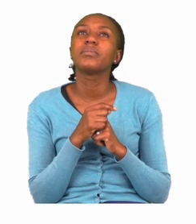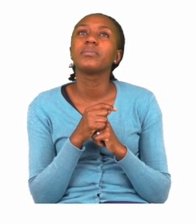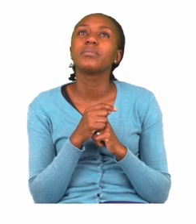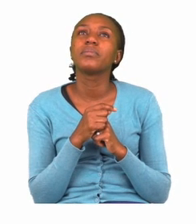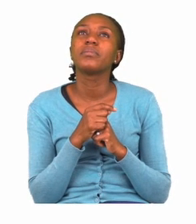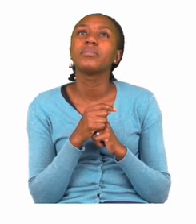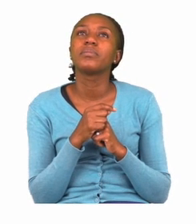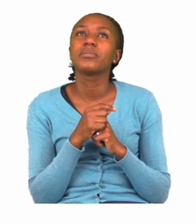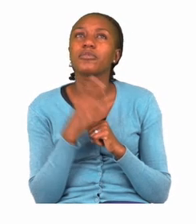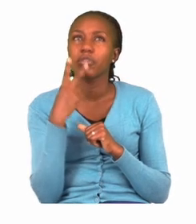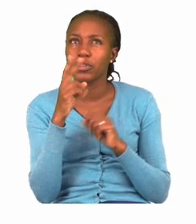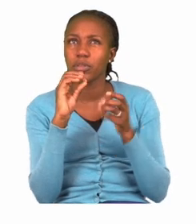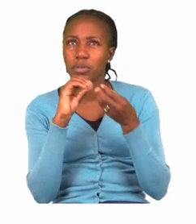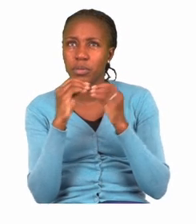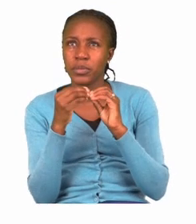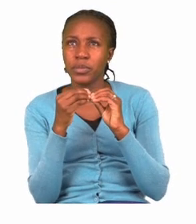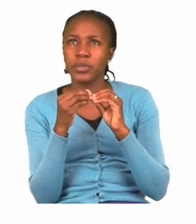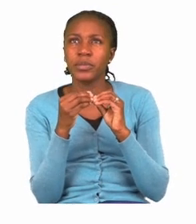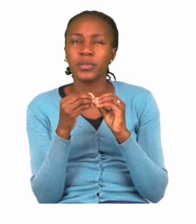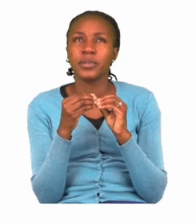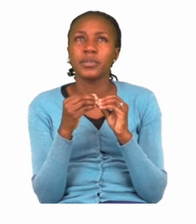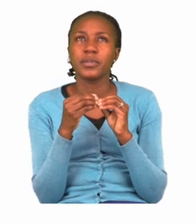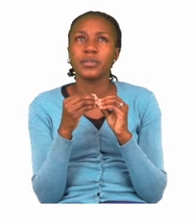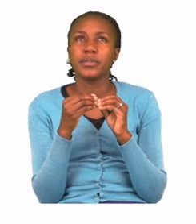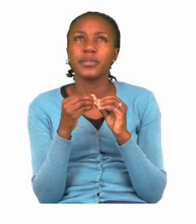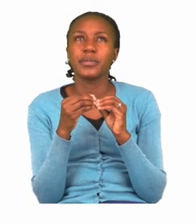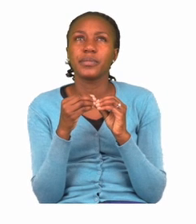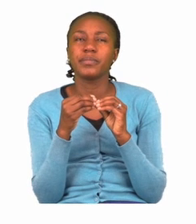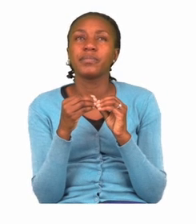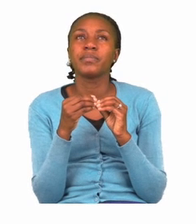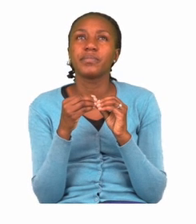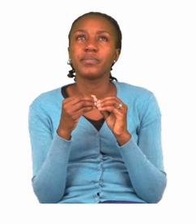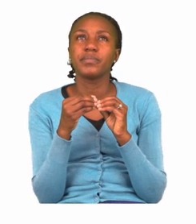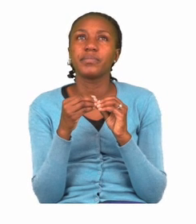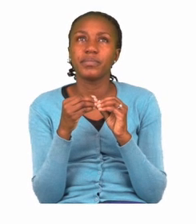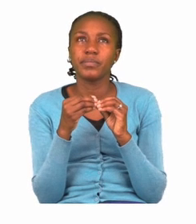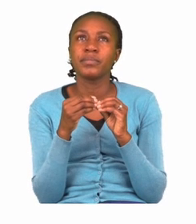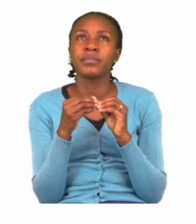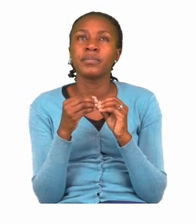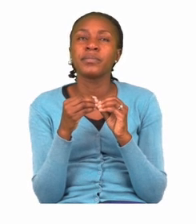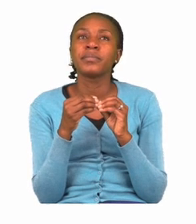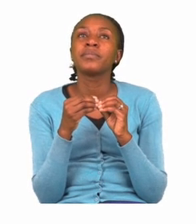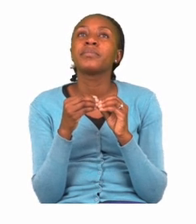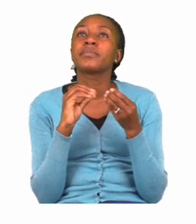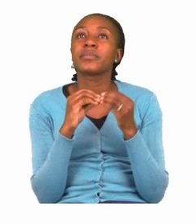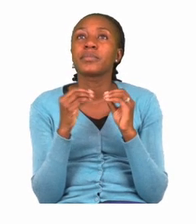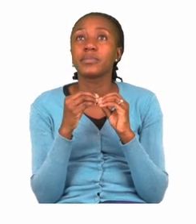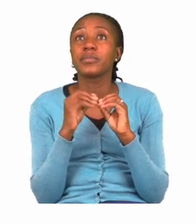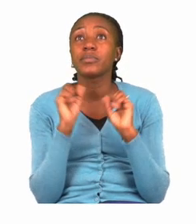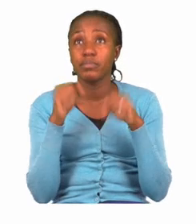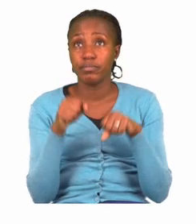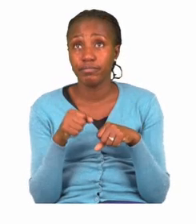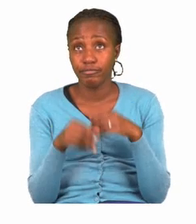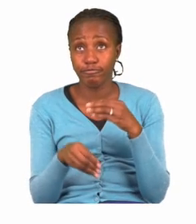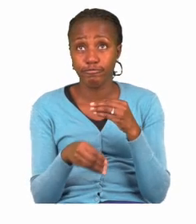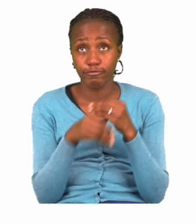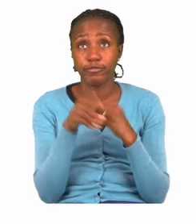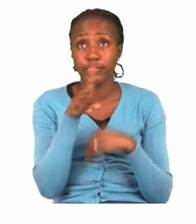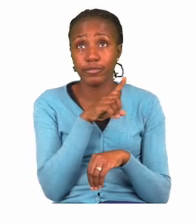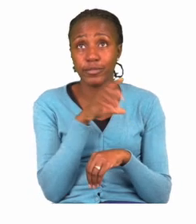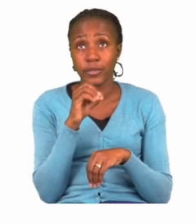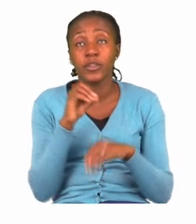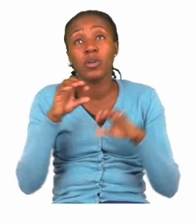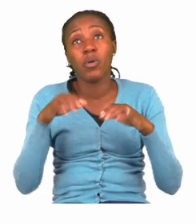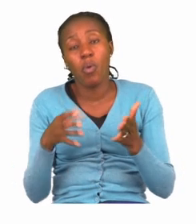a number. And these numbers you have to now add 10 or